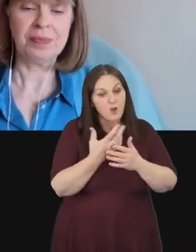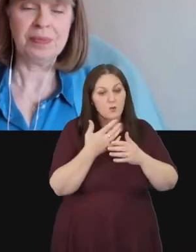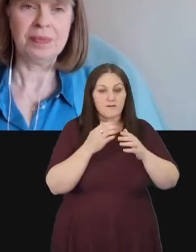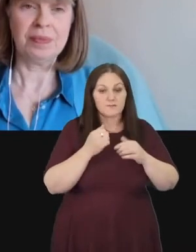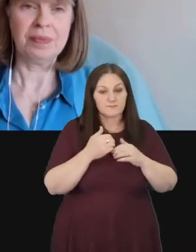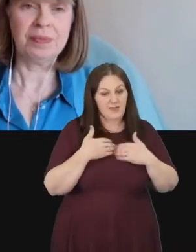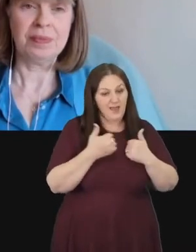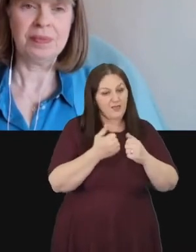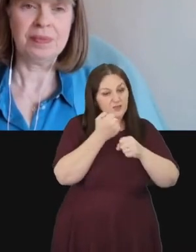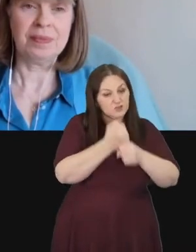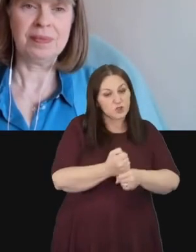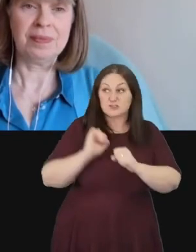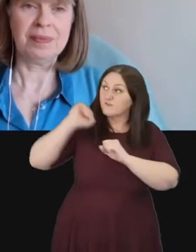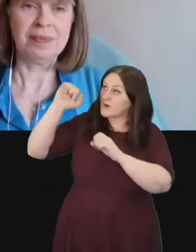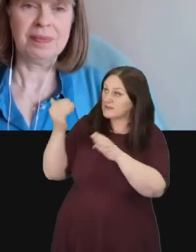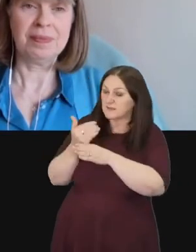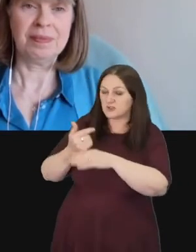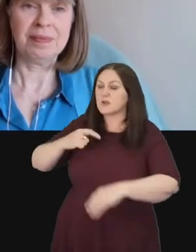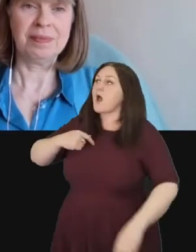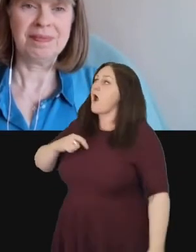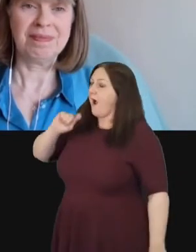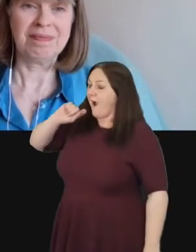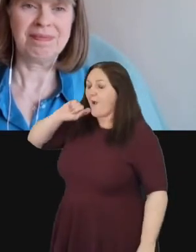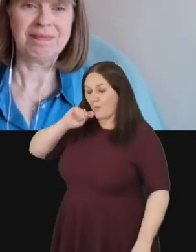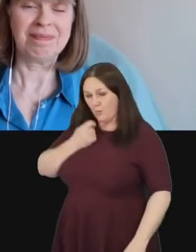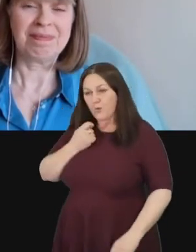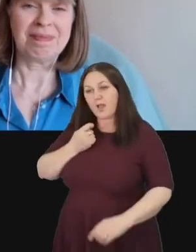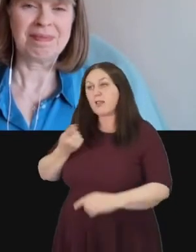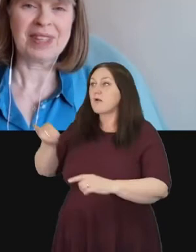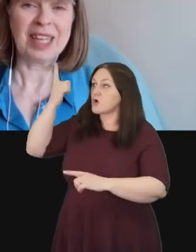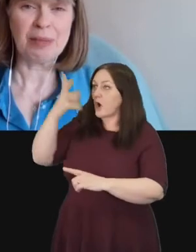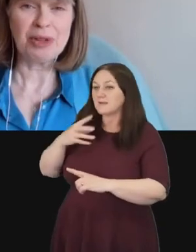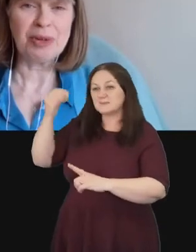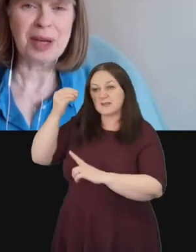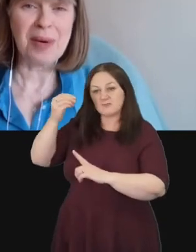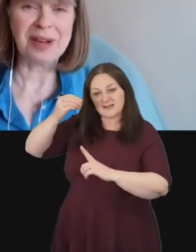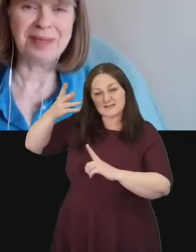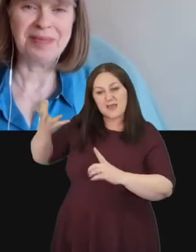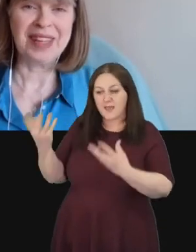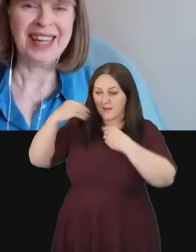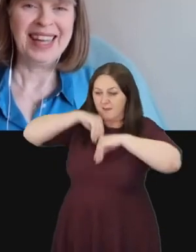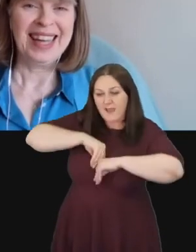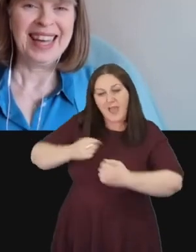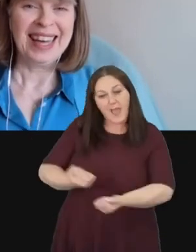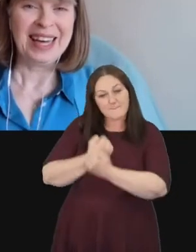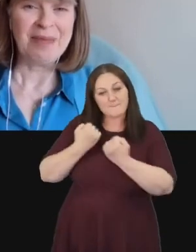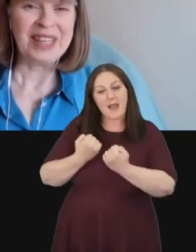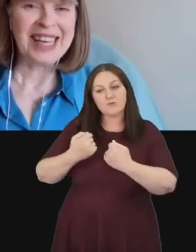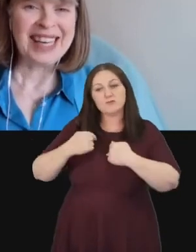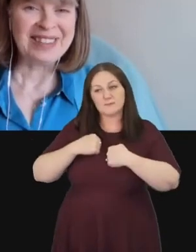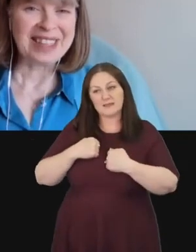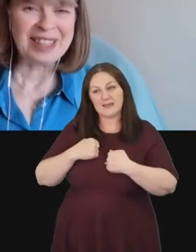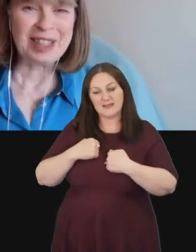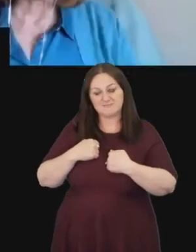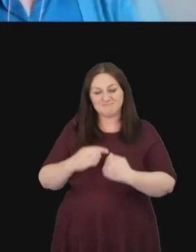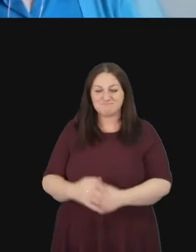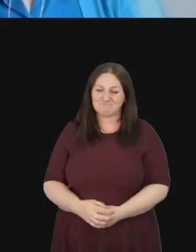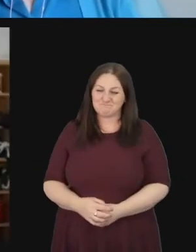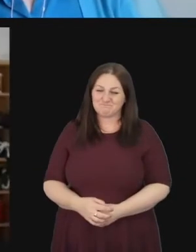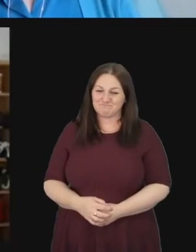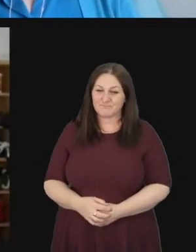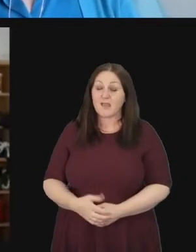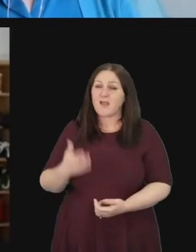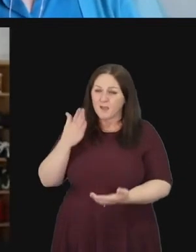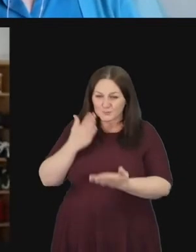will God's spirit empowering me. And I'm sure he will. Yinka is going to